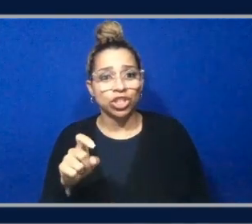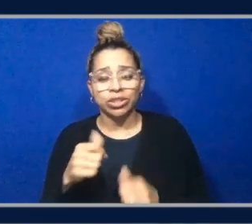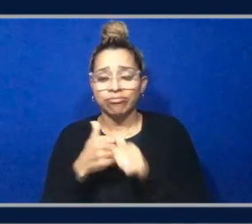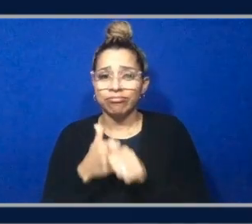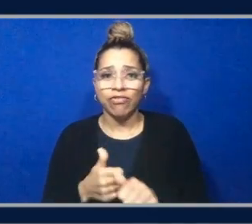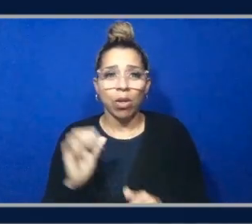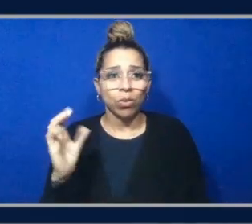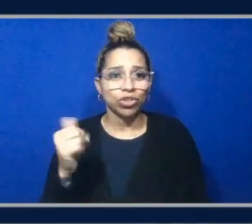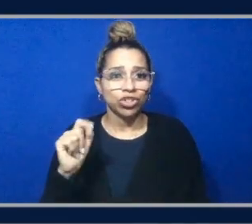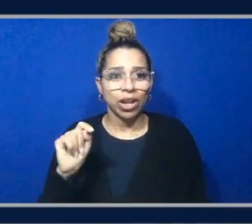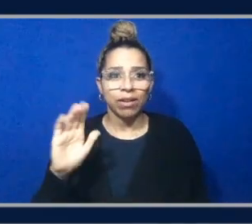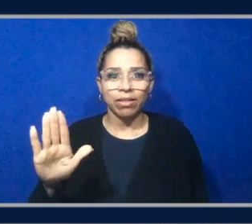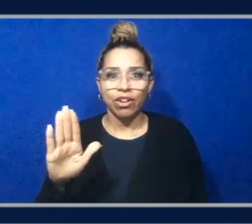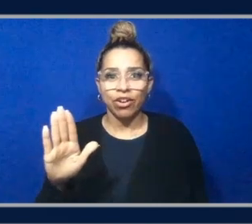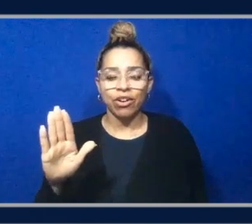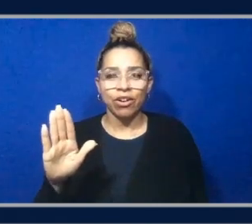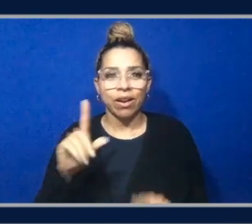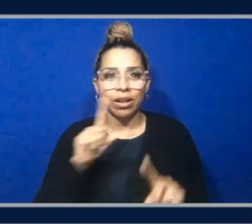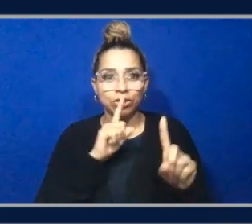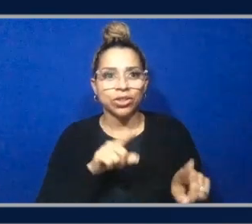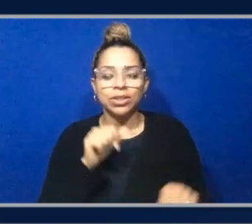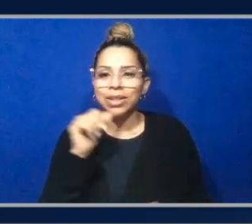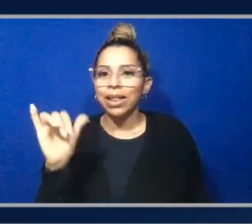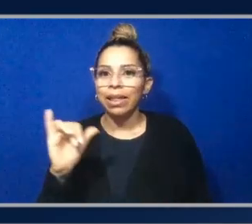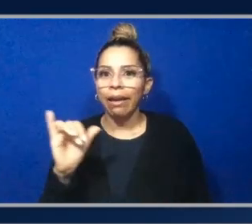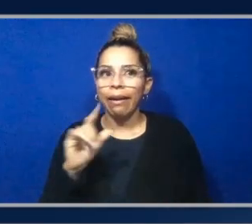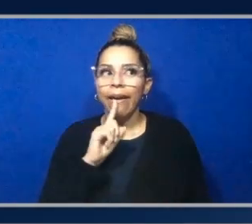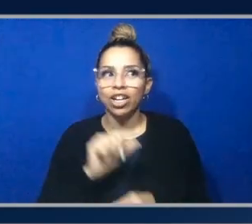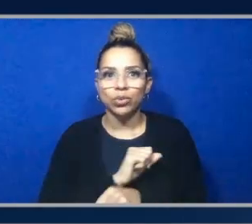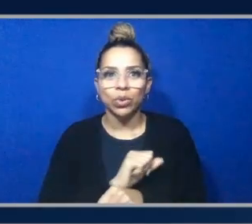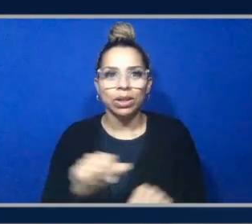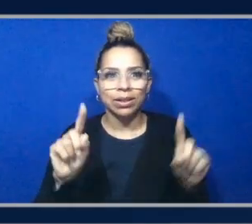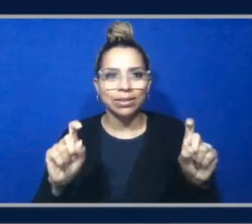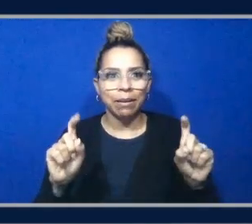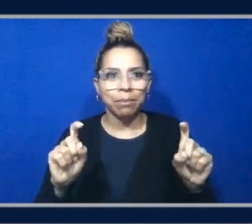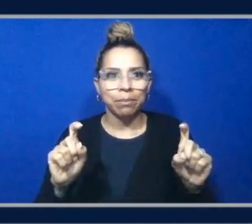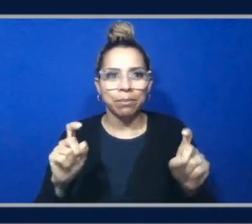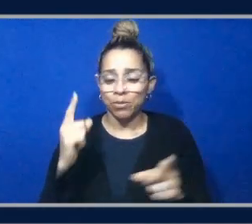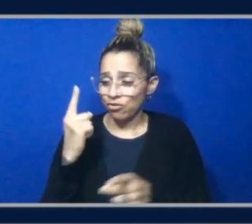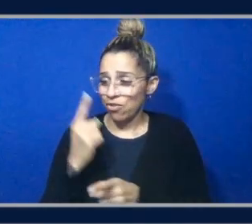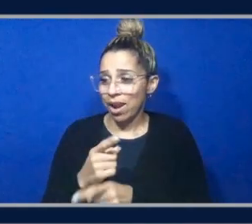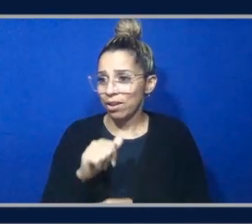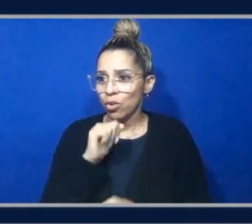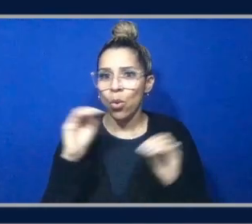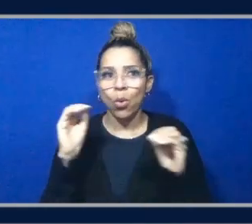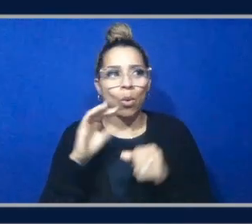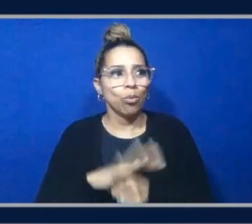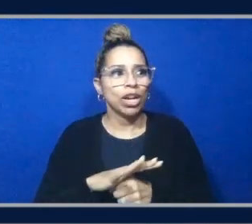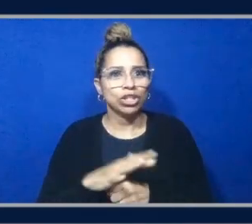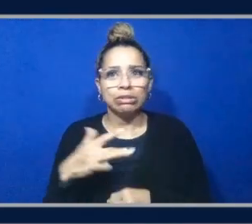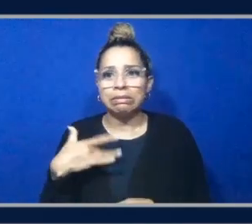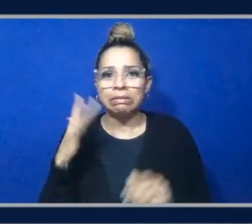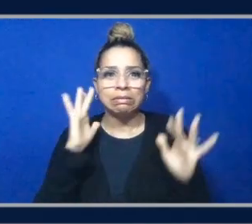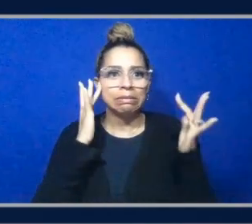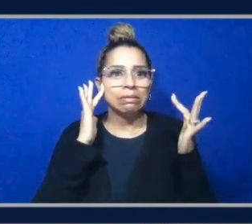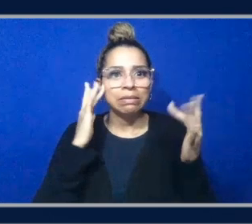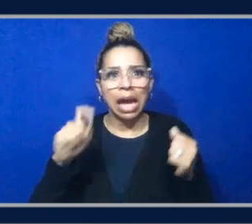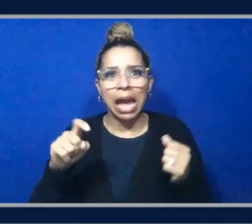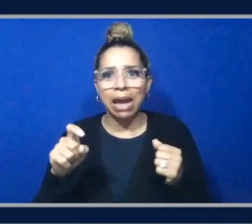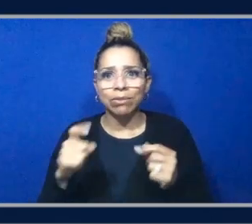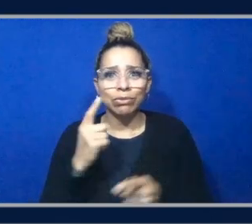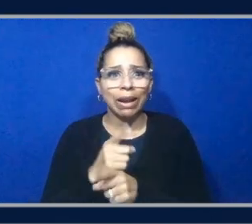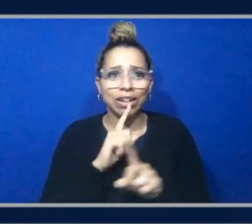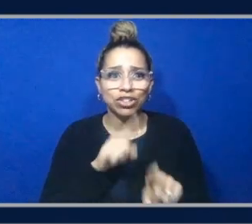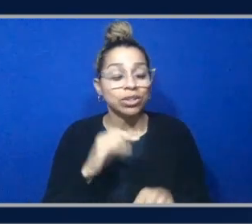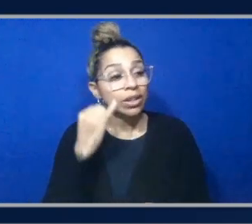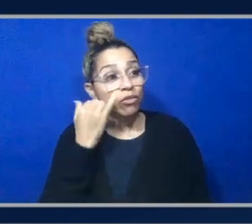this? It's not like an actual exam. It's not. You don't have pressure to have to get it right. It's about learning. Because if you get it wrong, it's